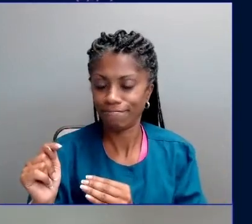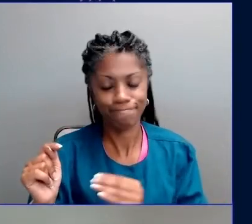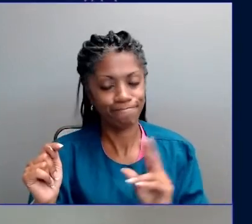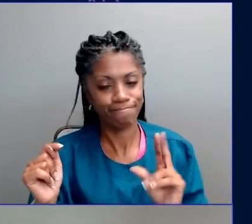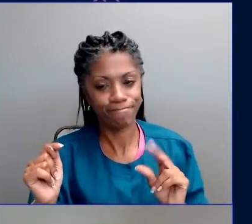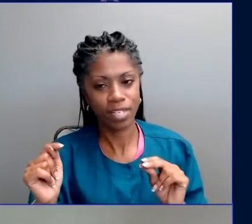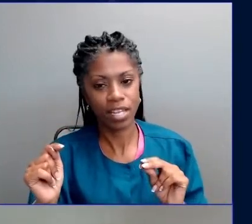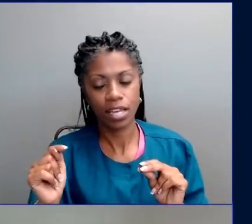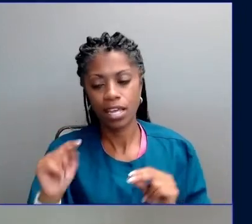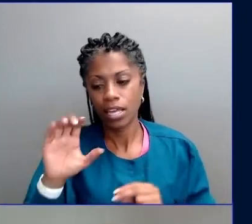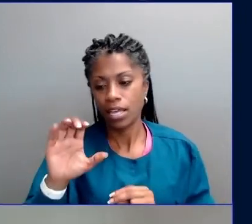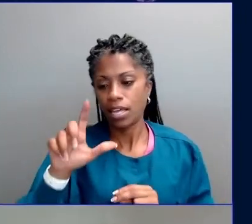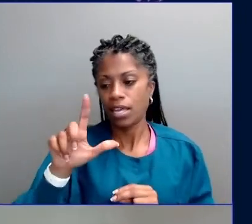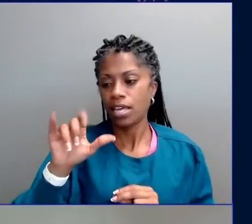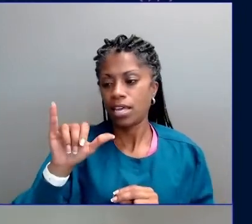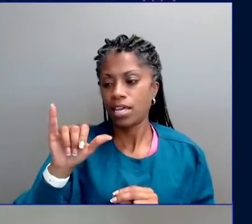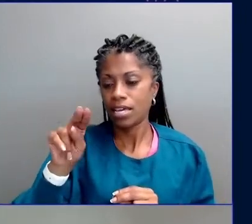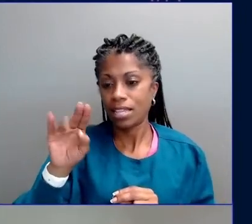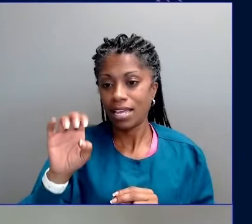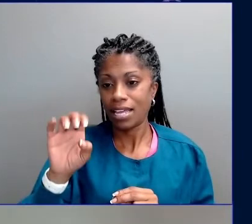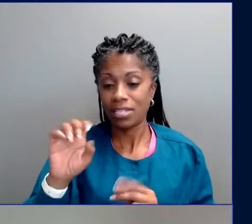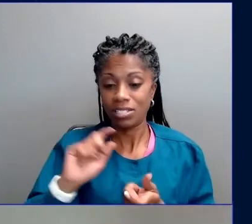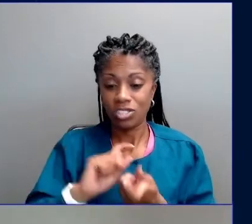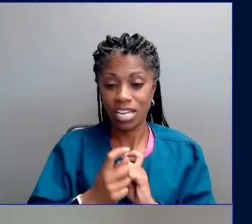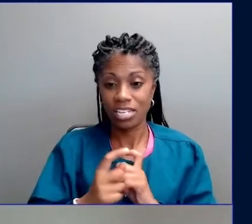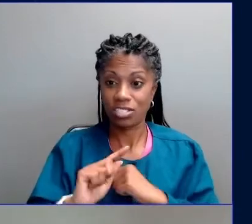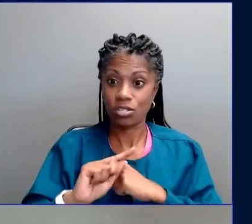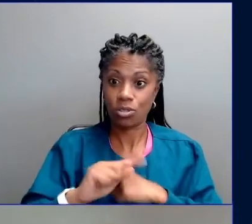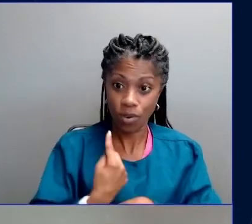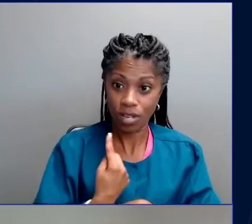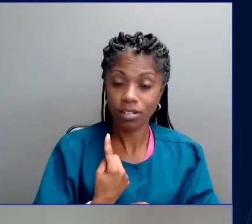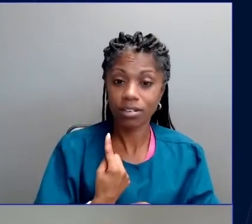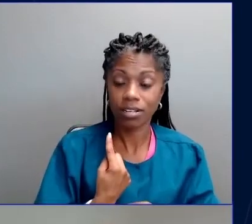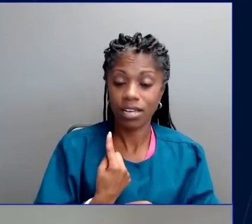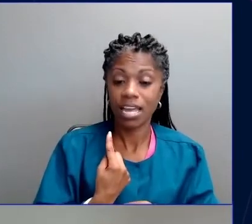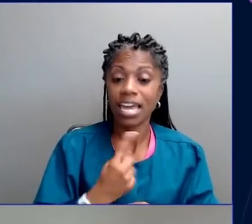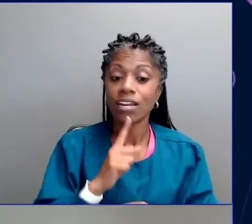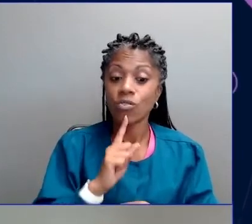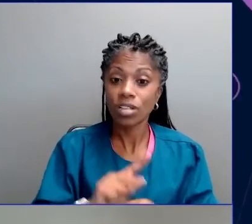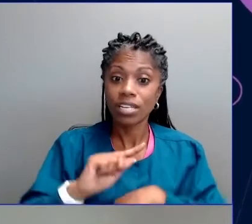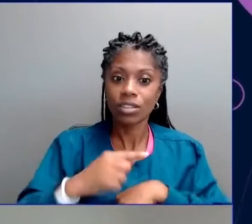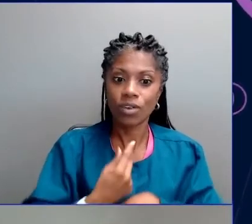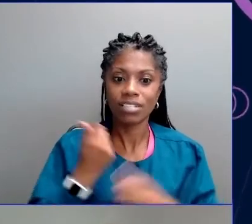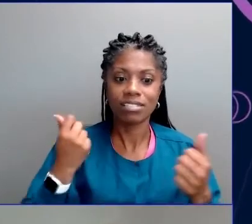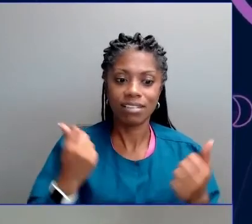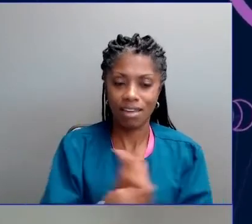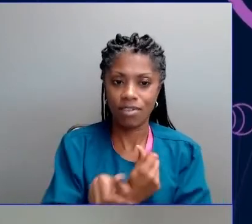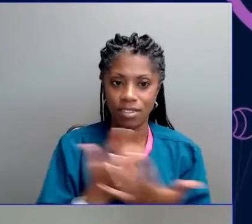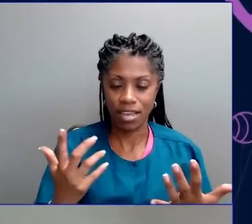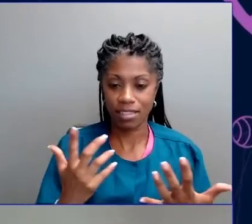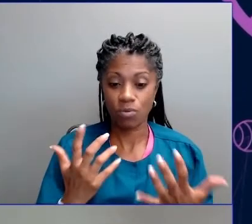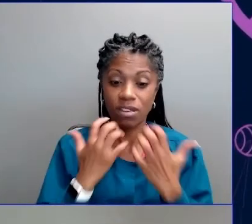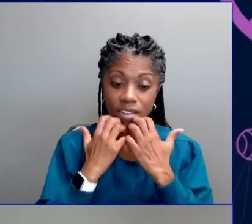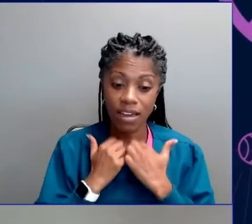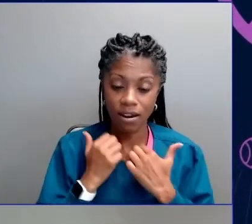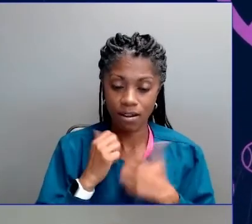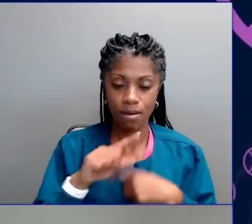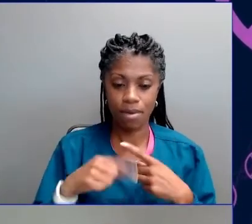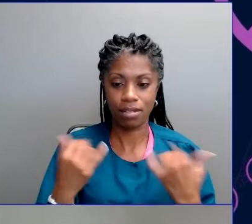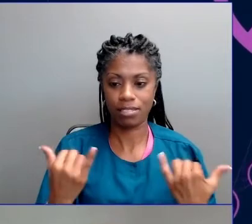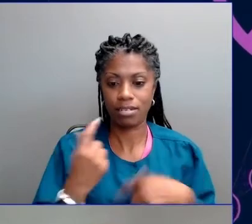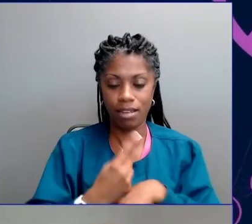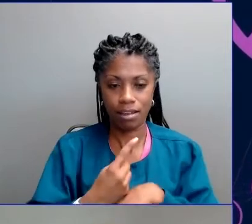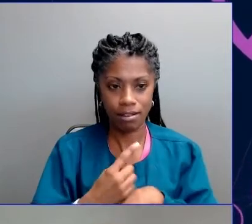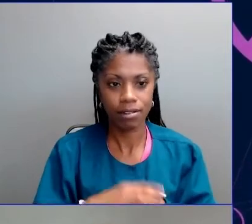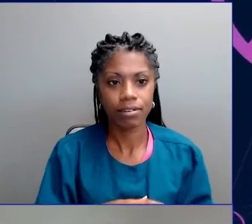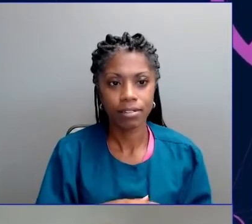that addresses and attacks and threatens everything that we care about today. We see this in the data, and